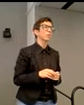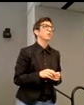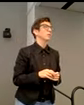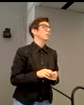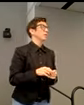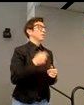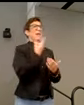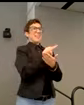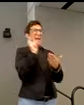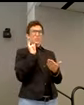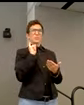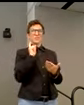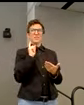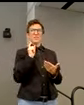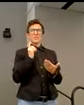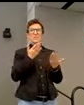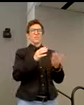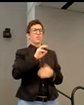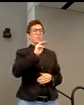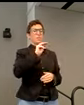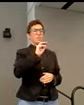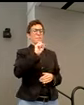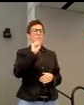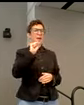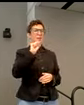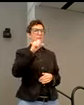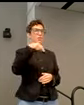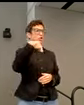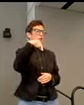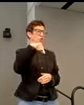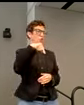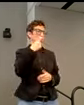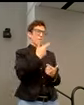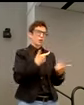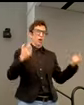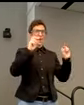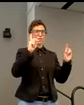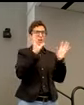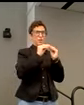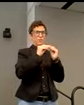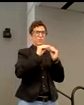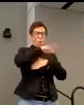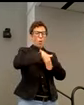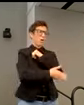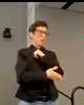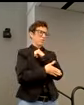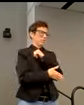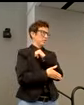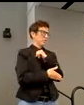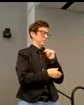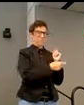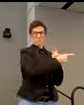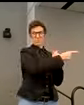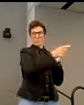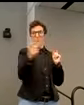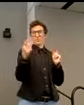the pleasure last week of being present at MassCube, one of the biggest educational conferences in the country. Really exciting. hope any of you who see